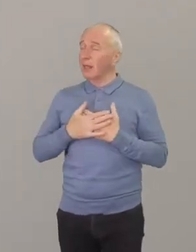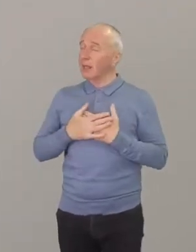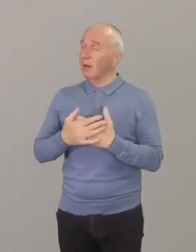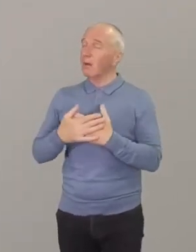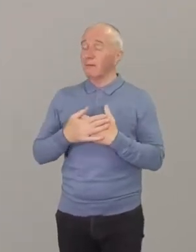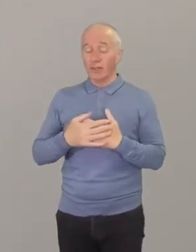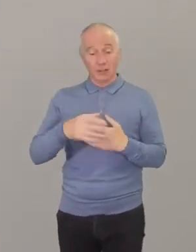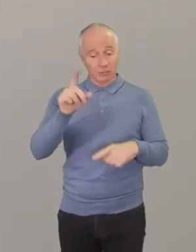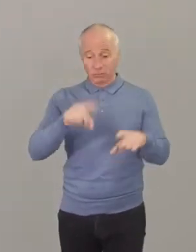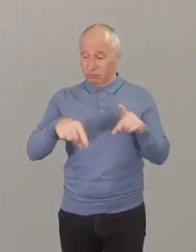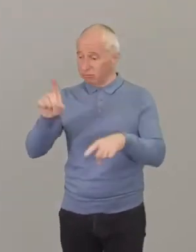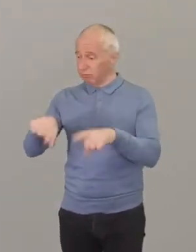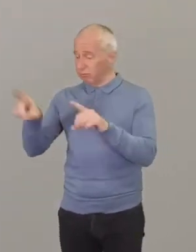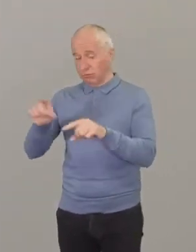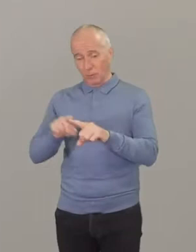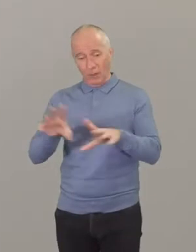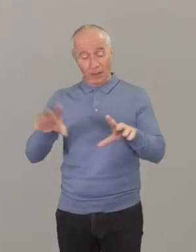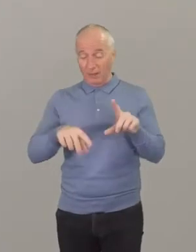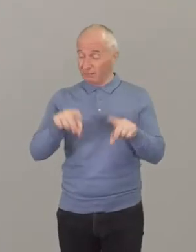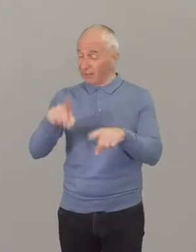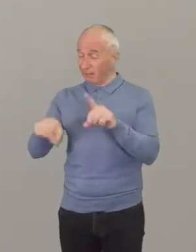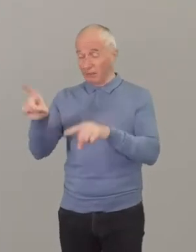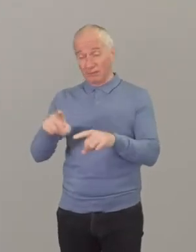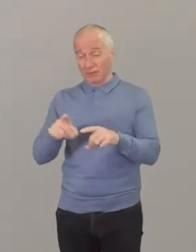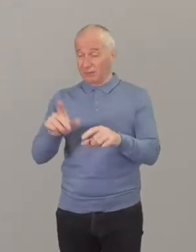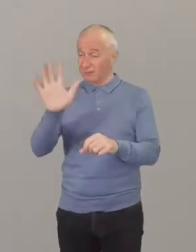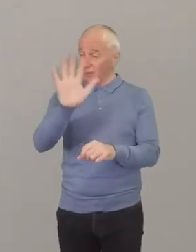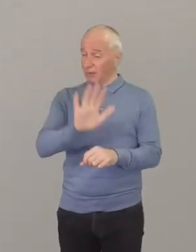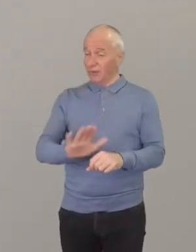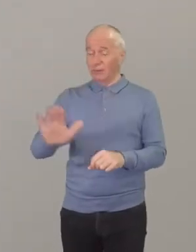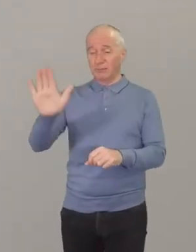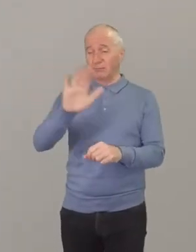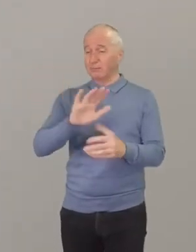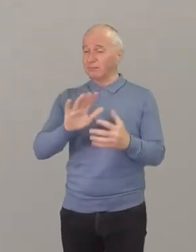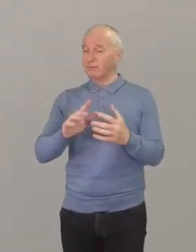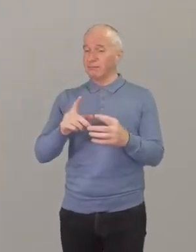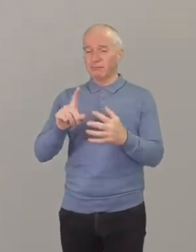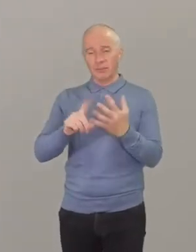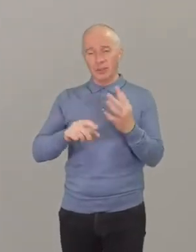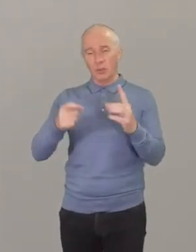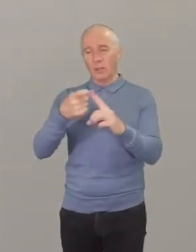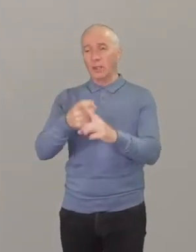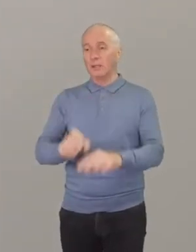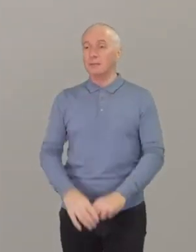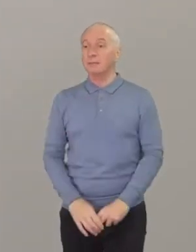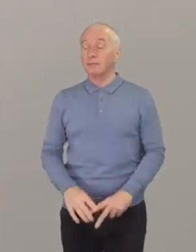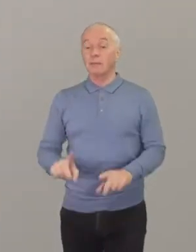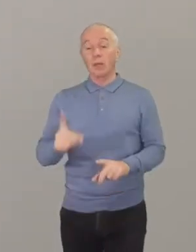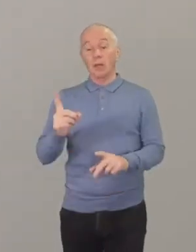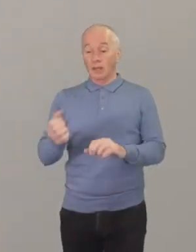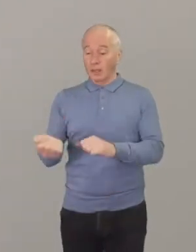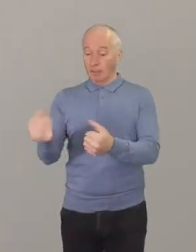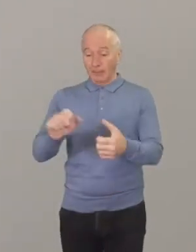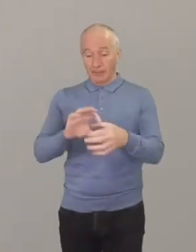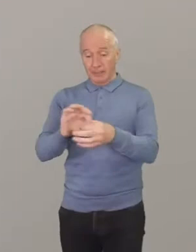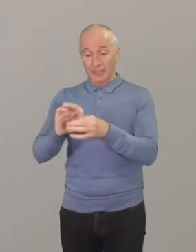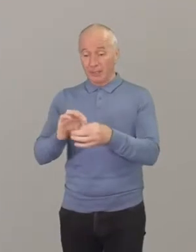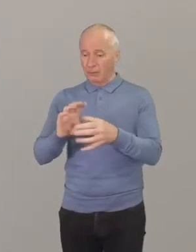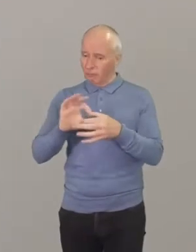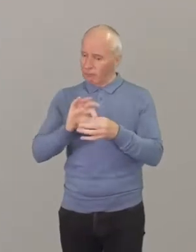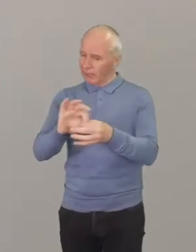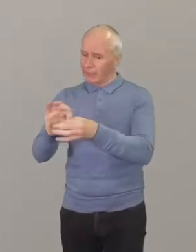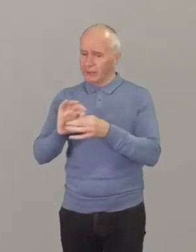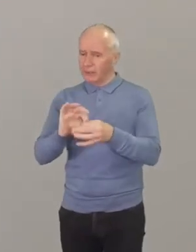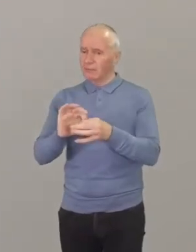variety of what that's looked like all over the country but the relationships between us across Baptist together have been strengthened